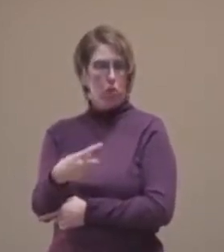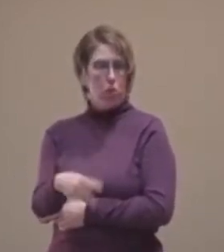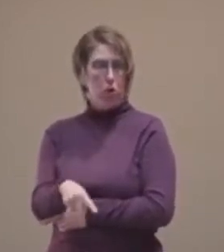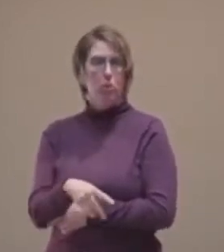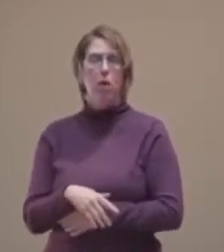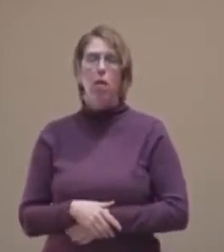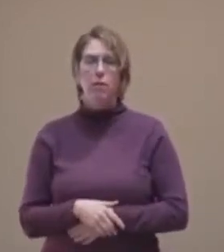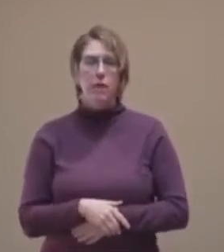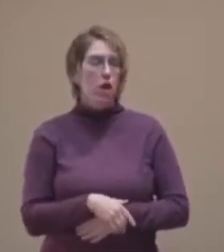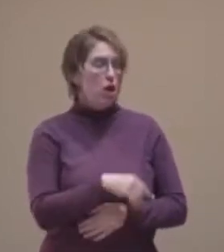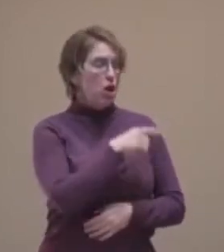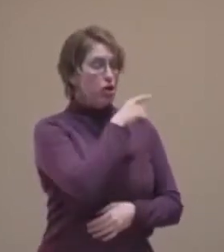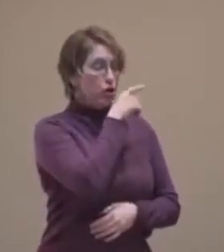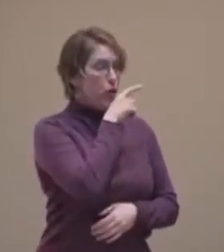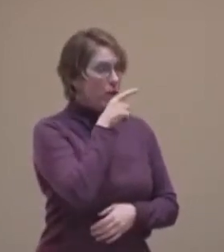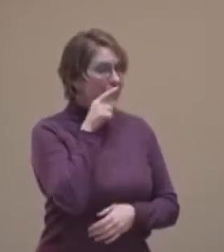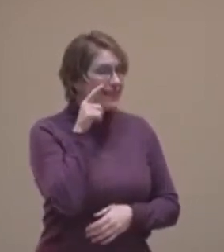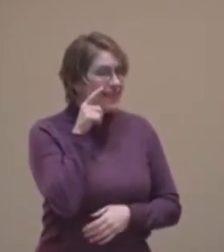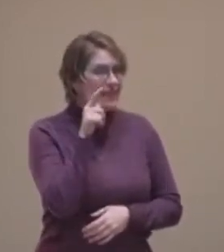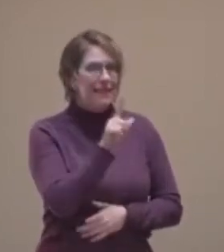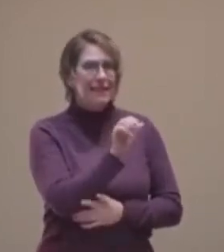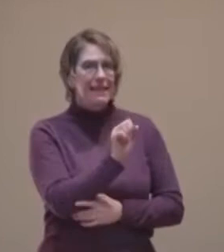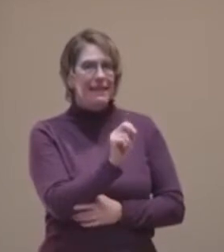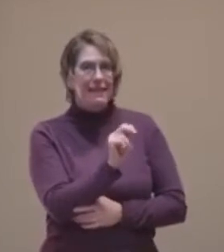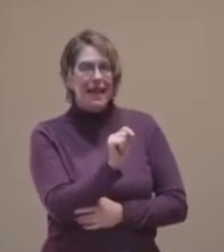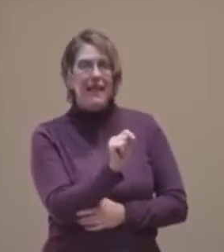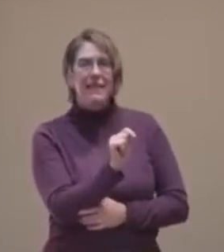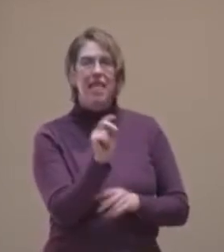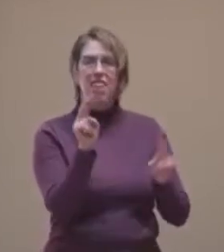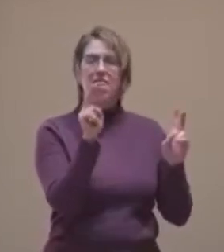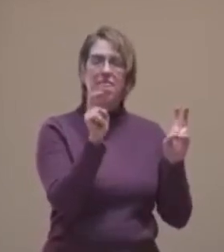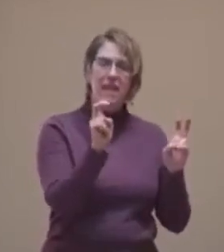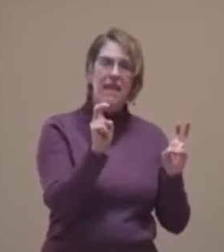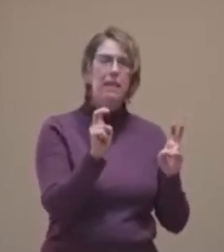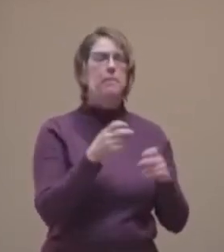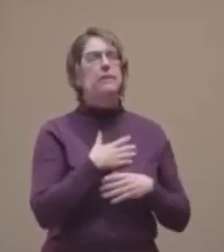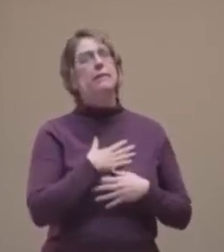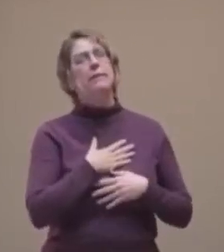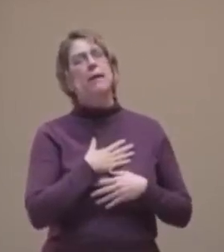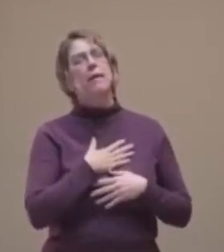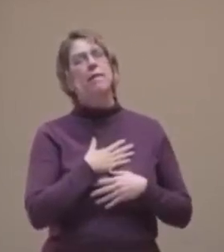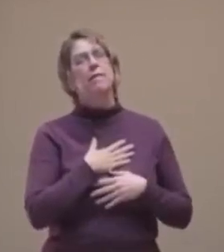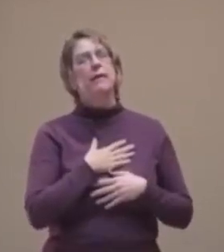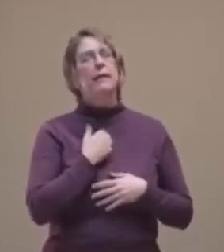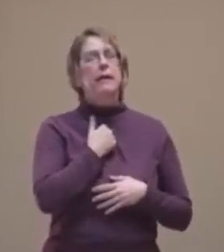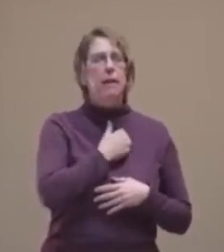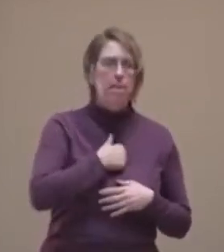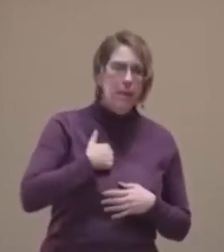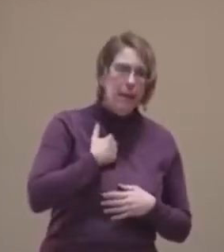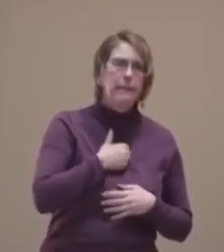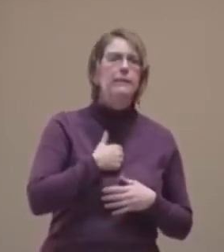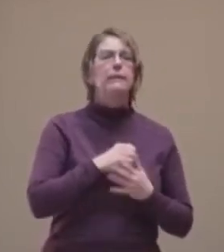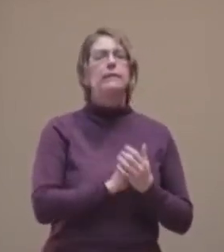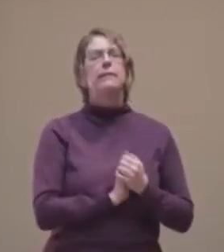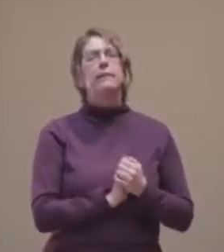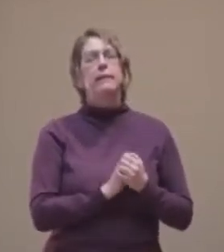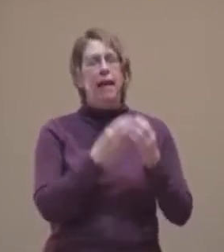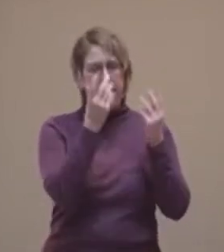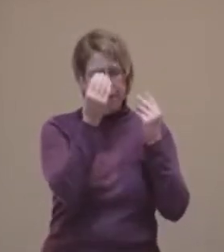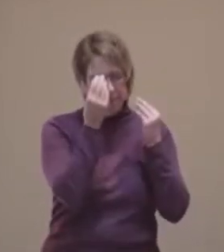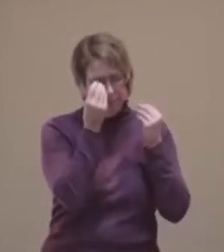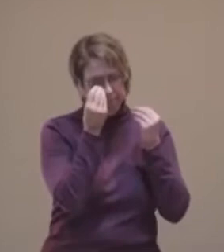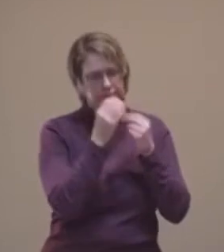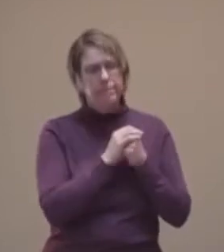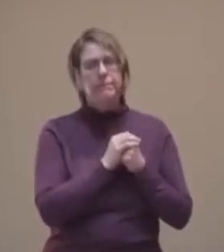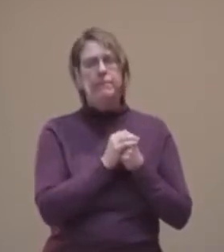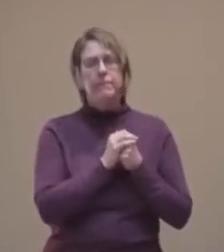Lenten themes of penance and preparation and sacrifice paired with the days getting longer and colder that just sort of naturally comes